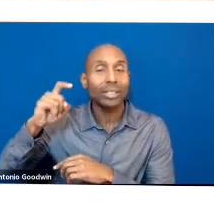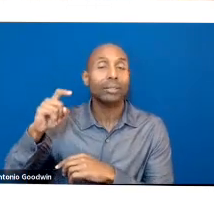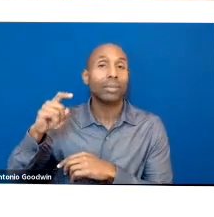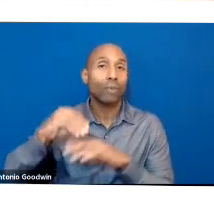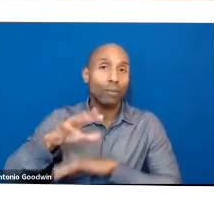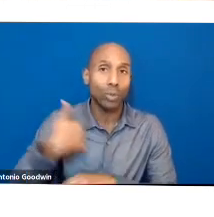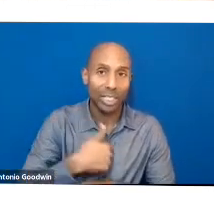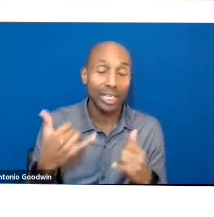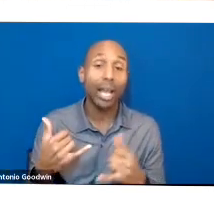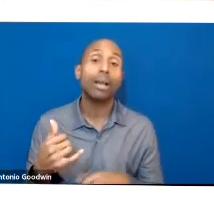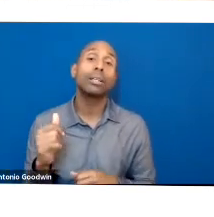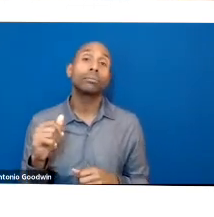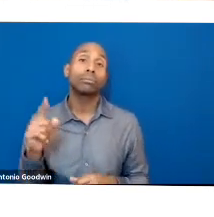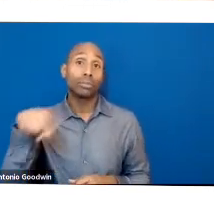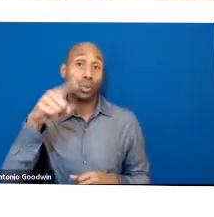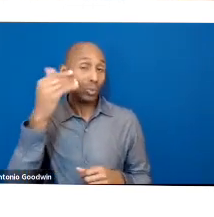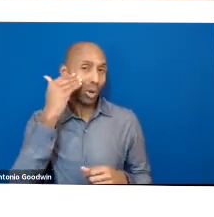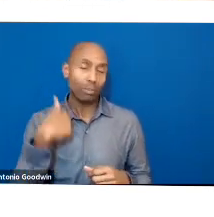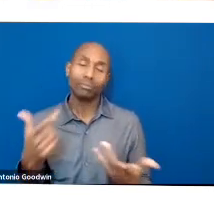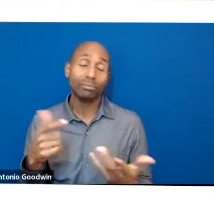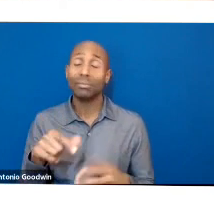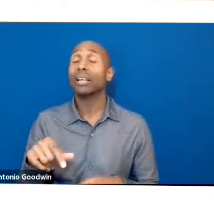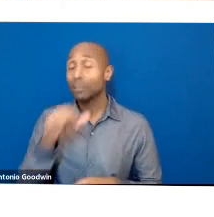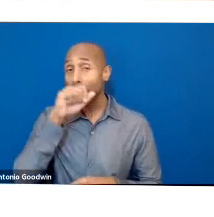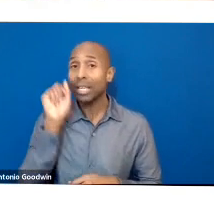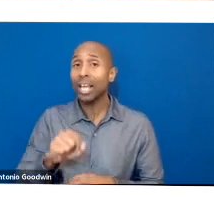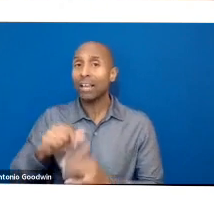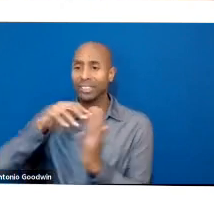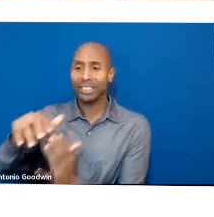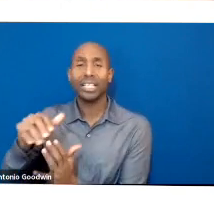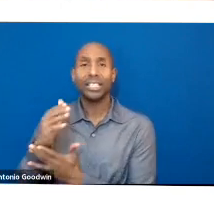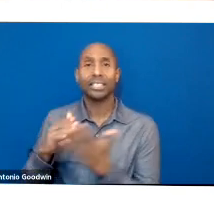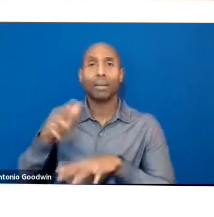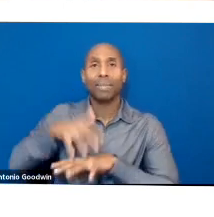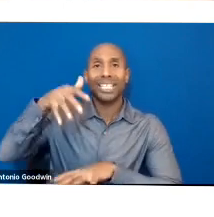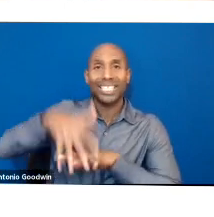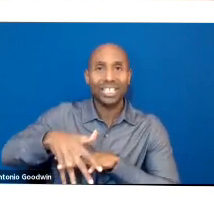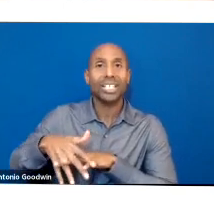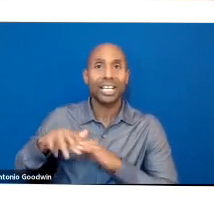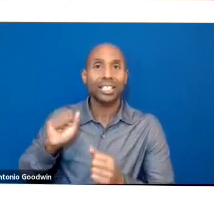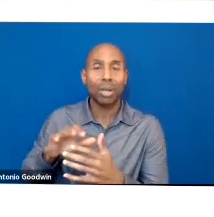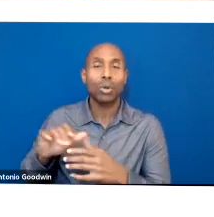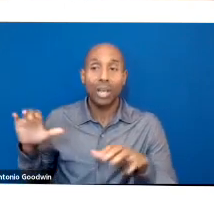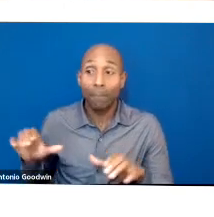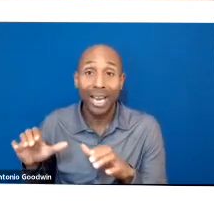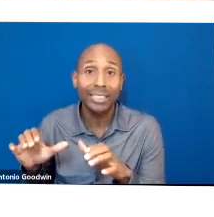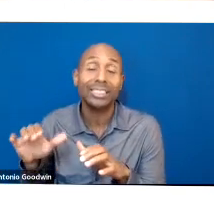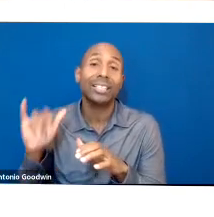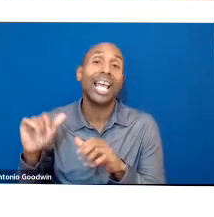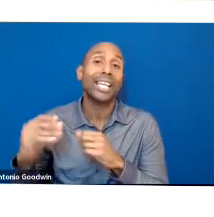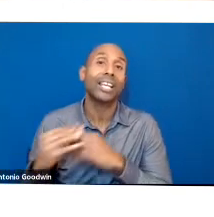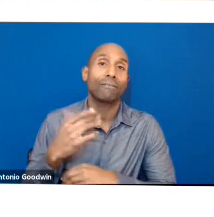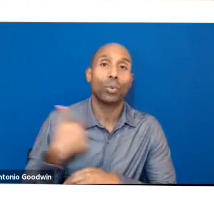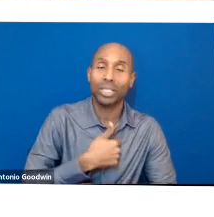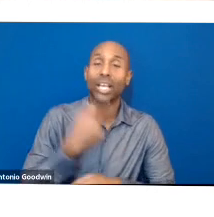the opportunities that we have today for reframing, transforming the way that our supplies, our